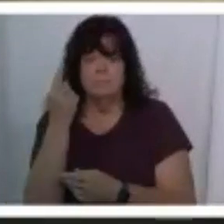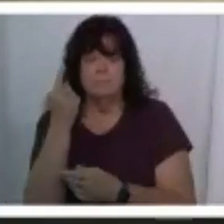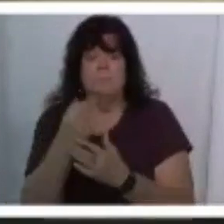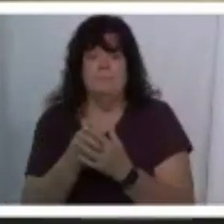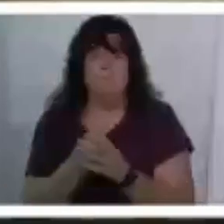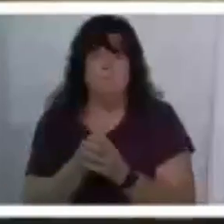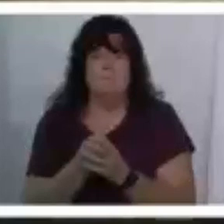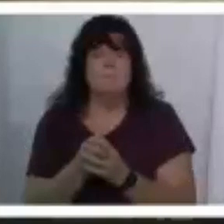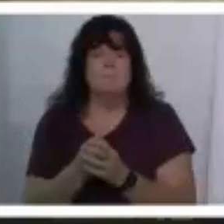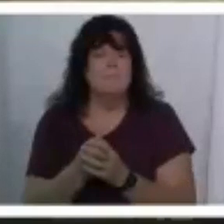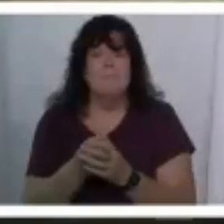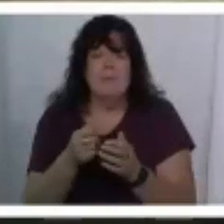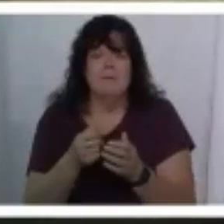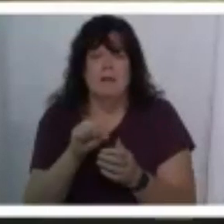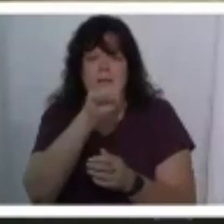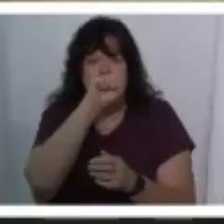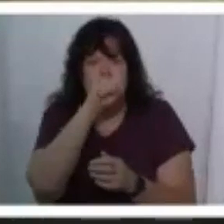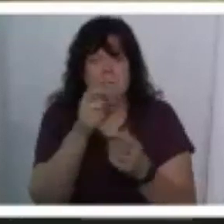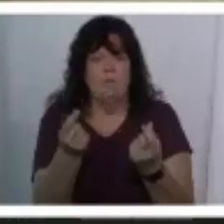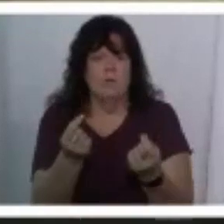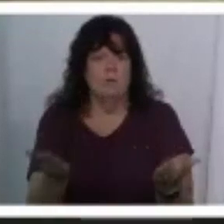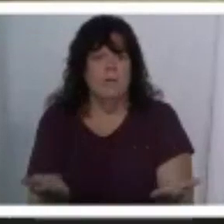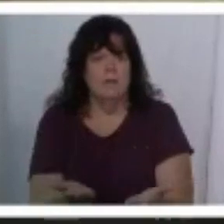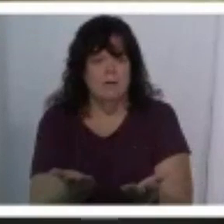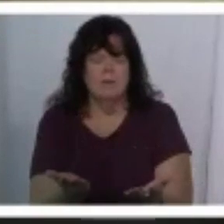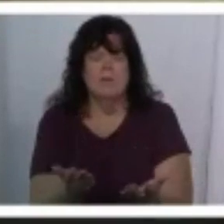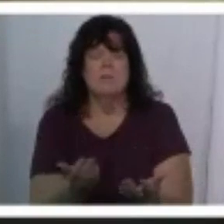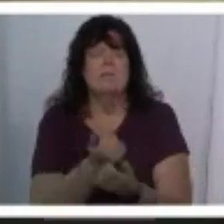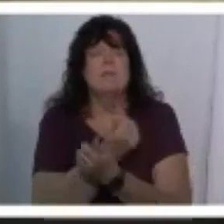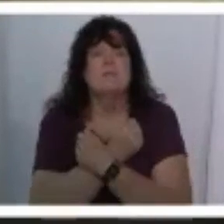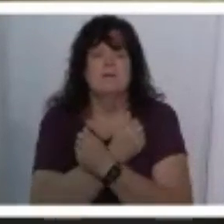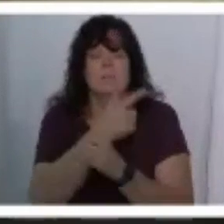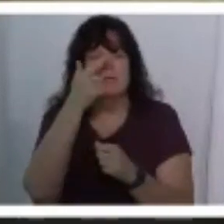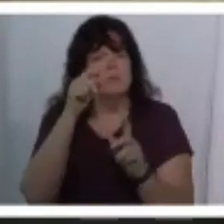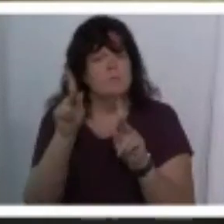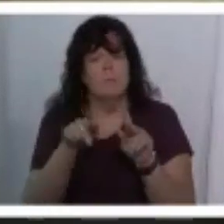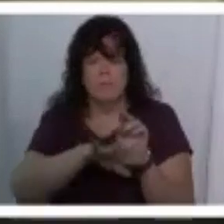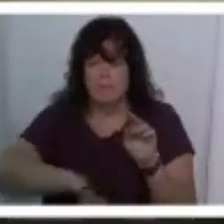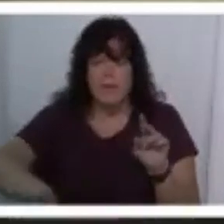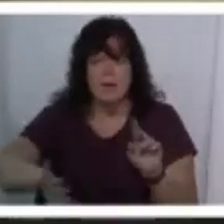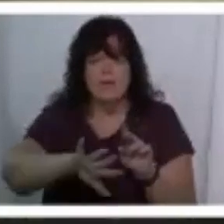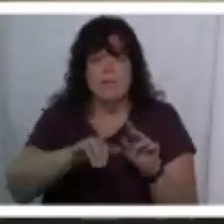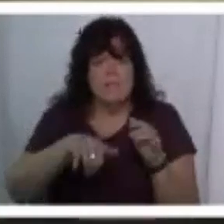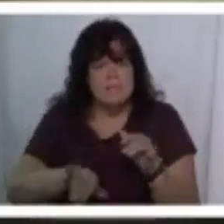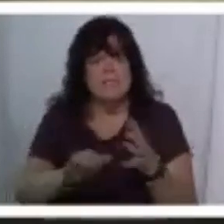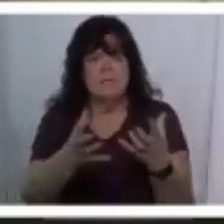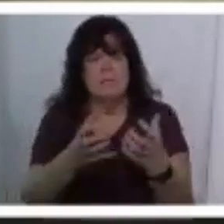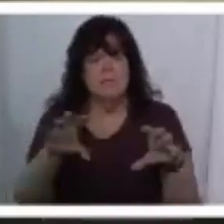i love what we do here um because there are people out there that still want to do